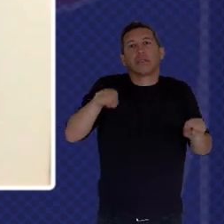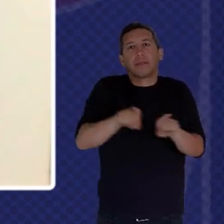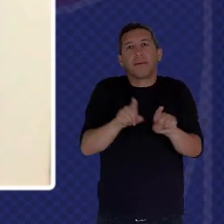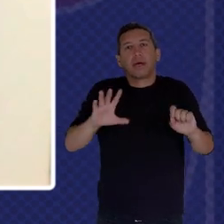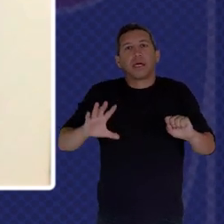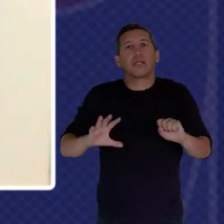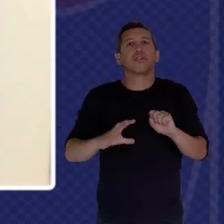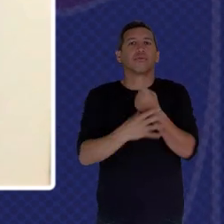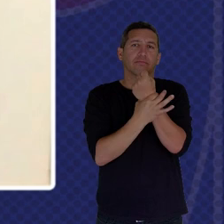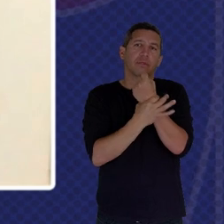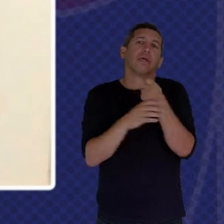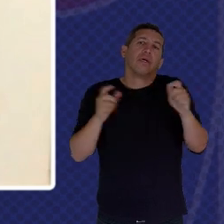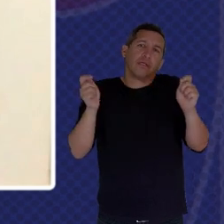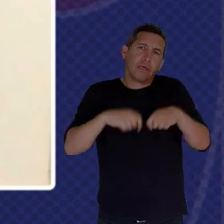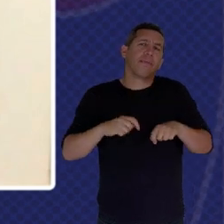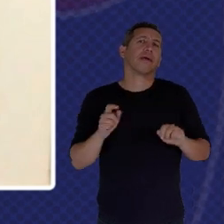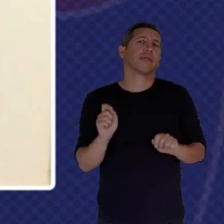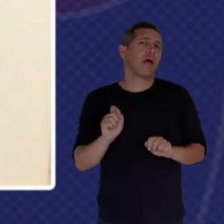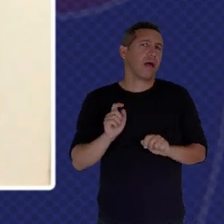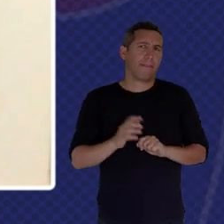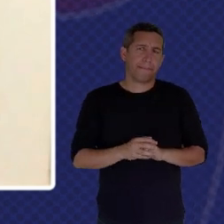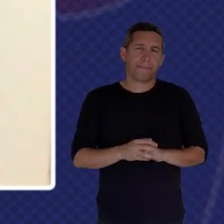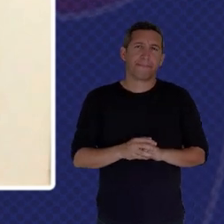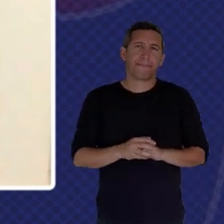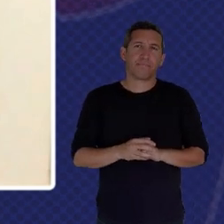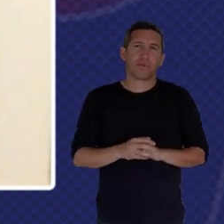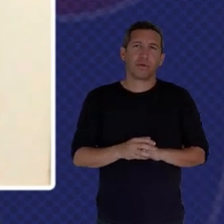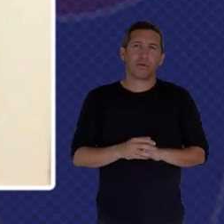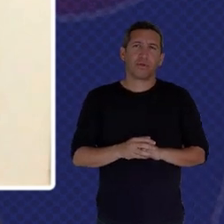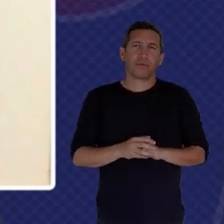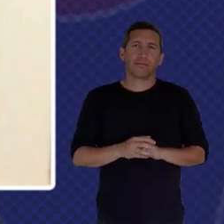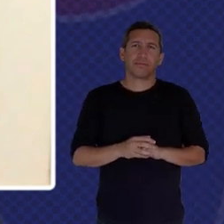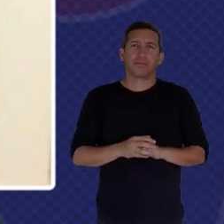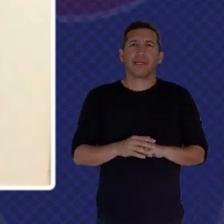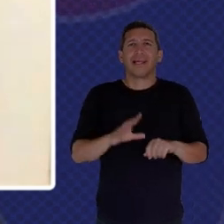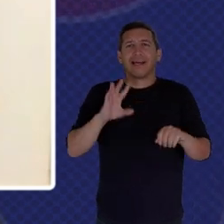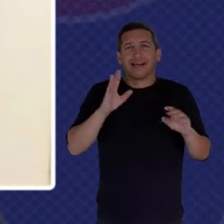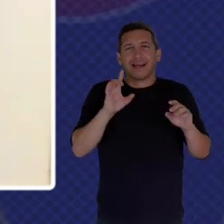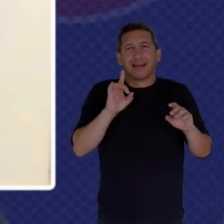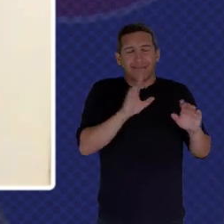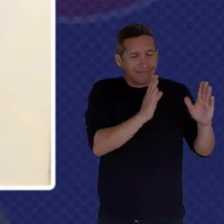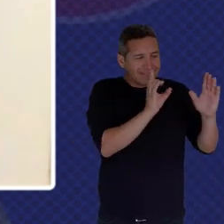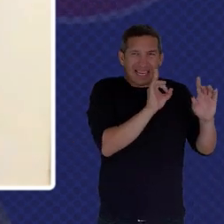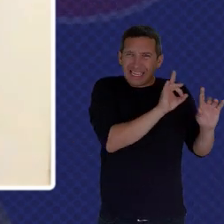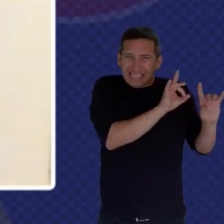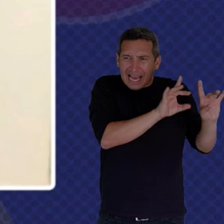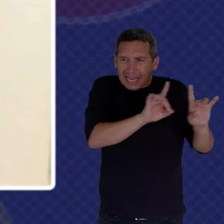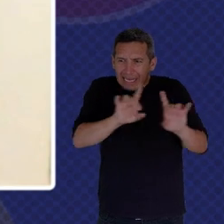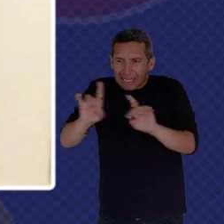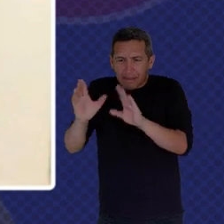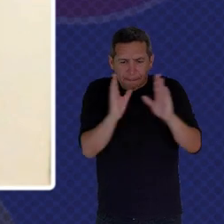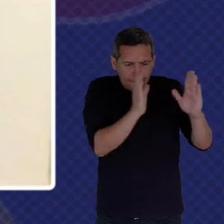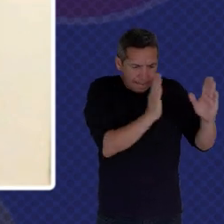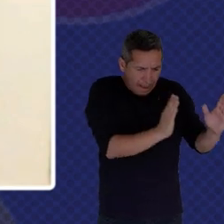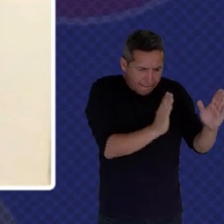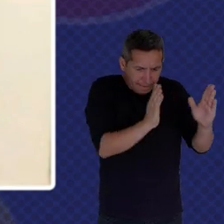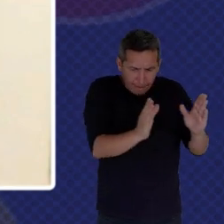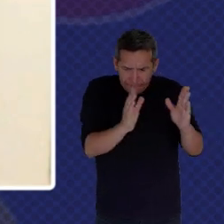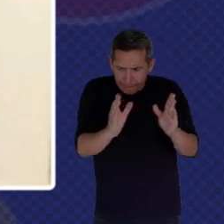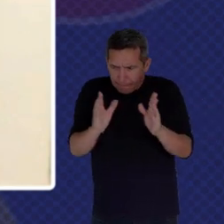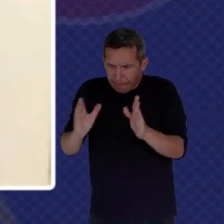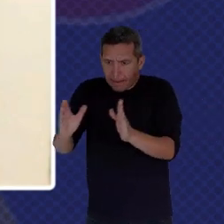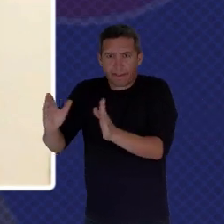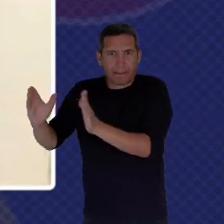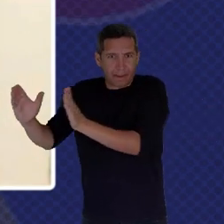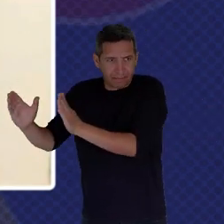Aging At Every Single Phase Of Our You Know Mandate The Citizenry And So Once